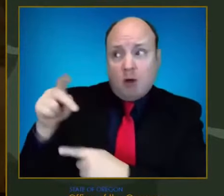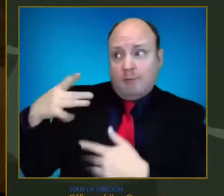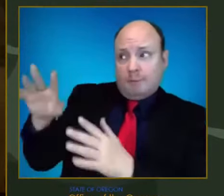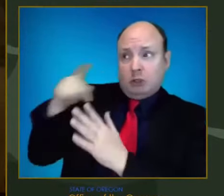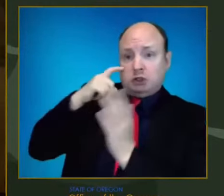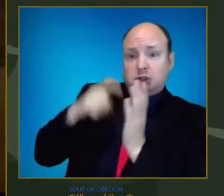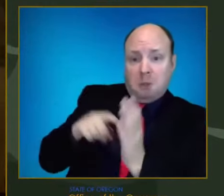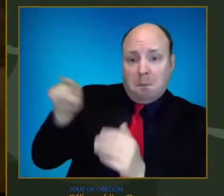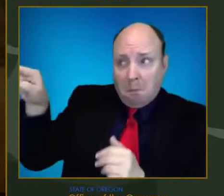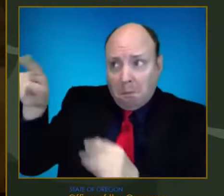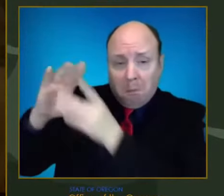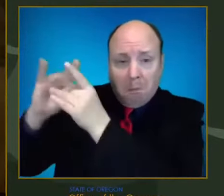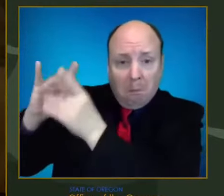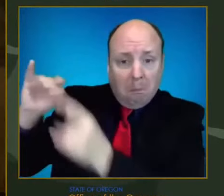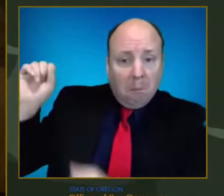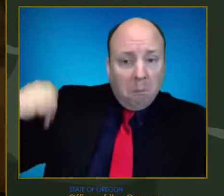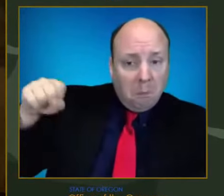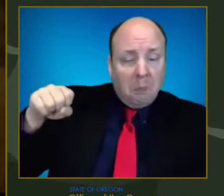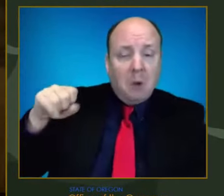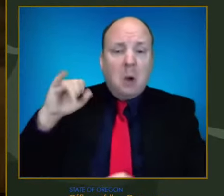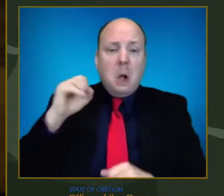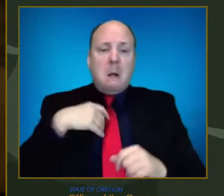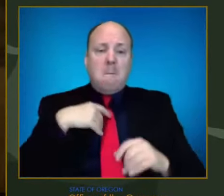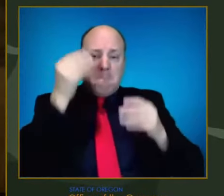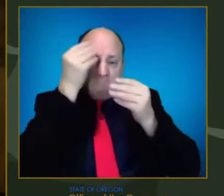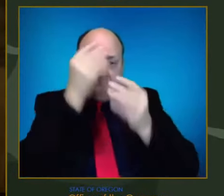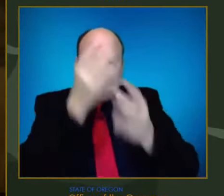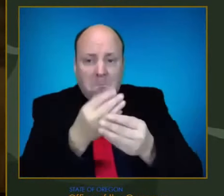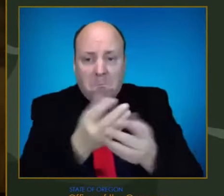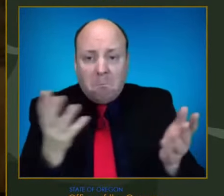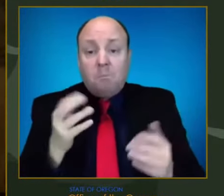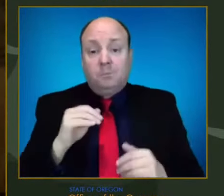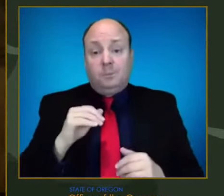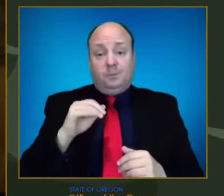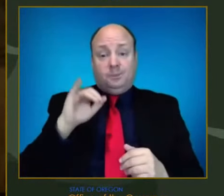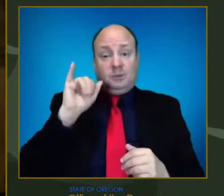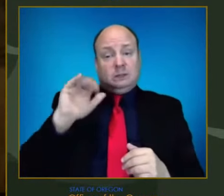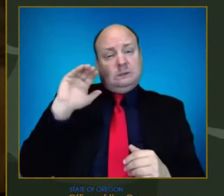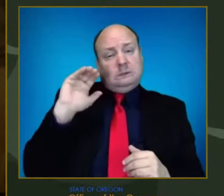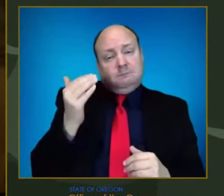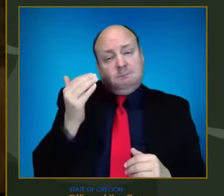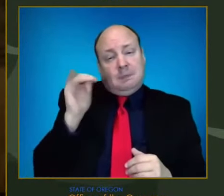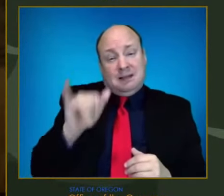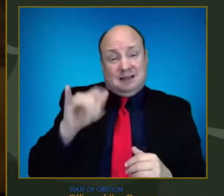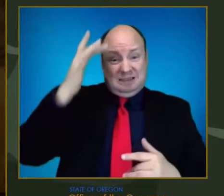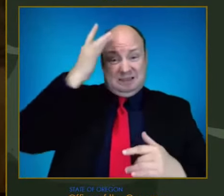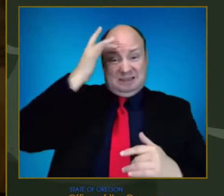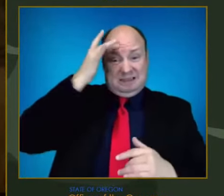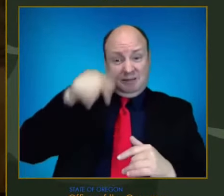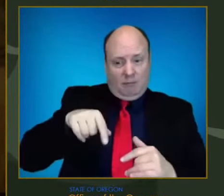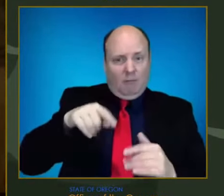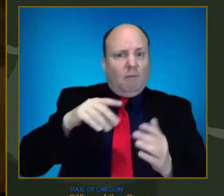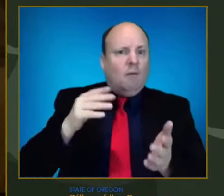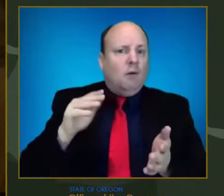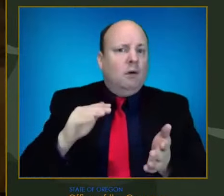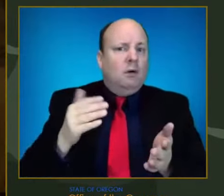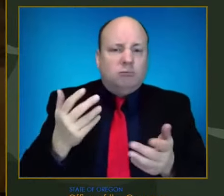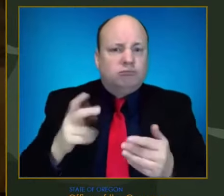cases were detected there three weeks ago, it is now doubling every two to three days in those countries and will soon be the dominant strain.